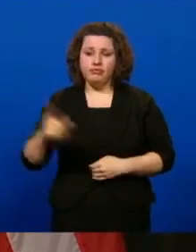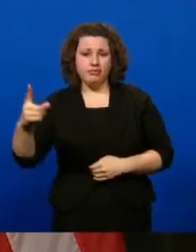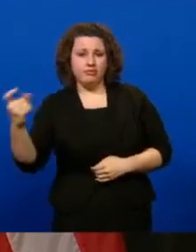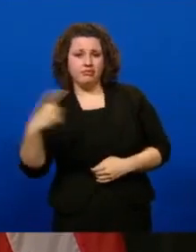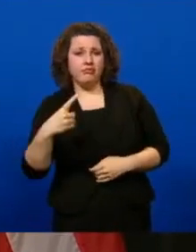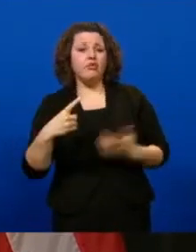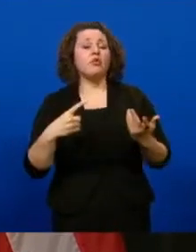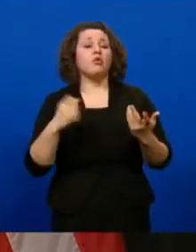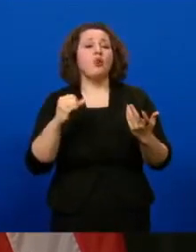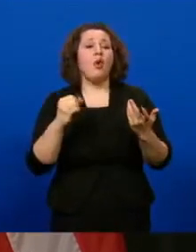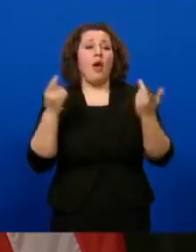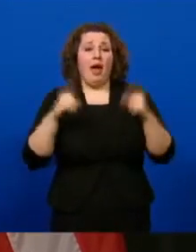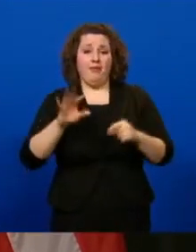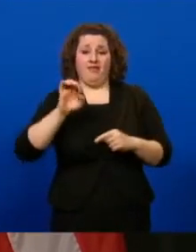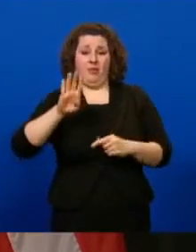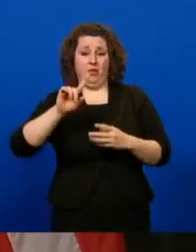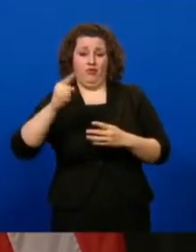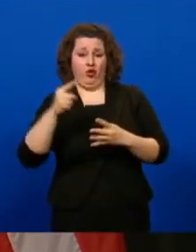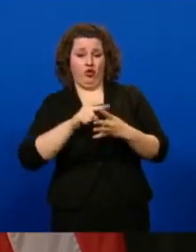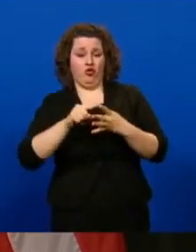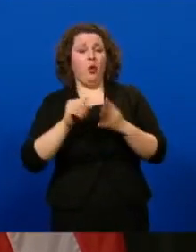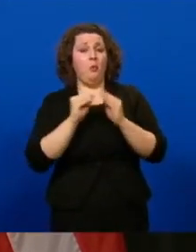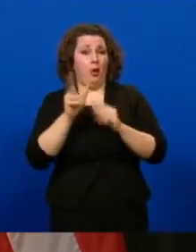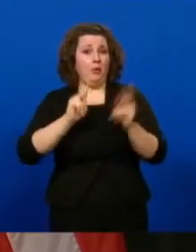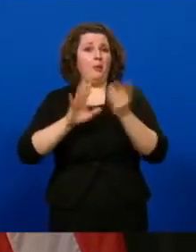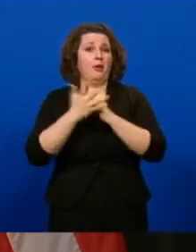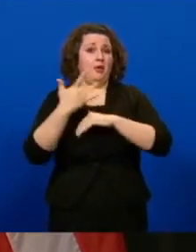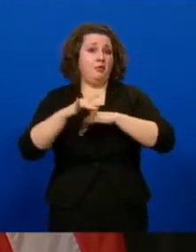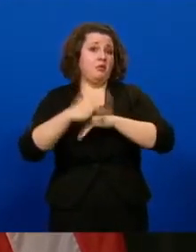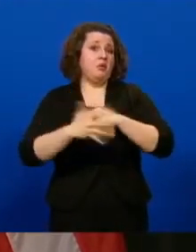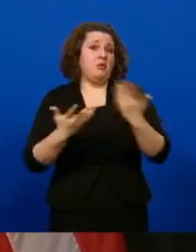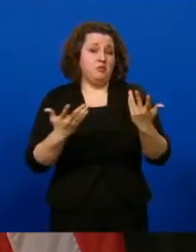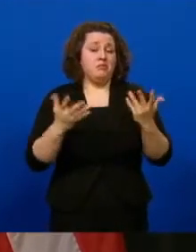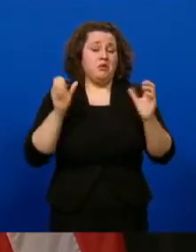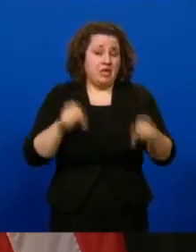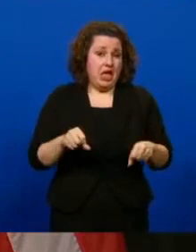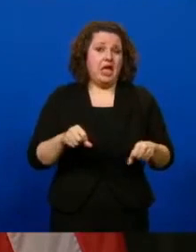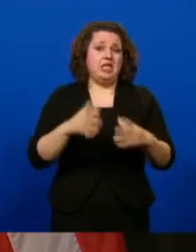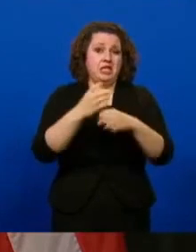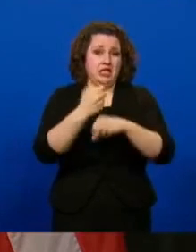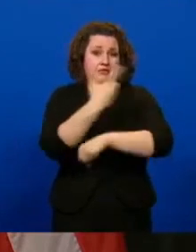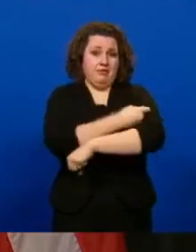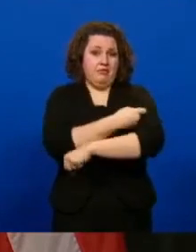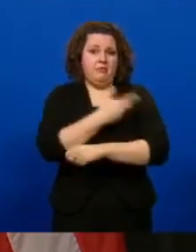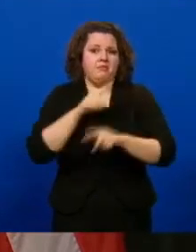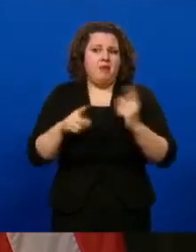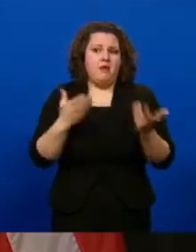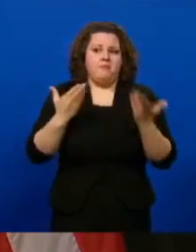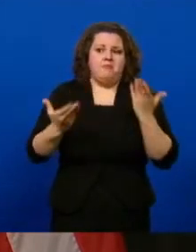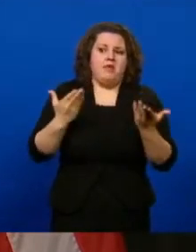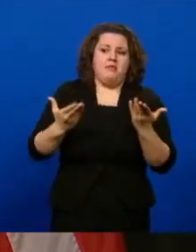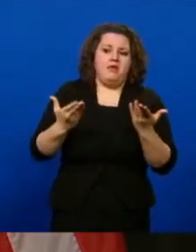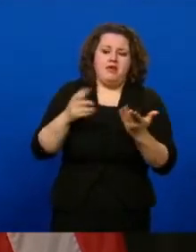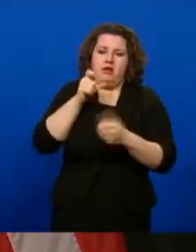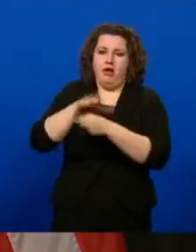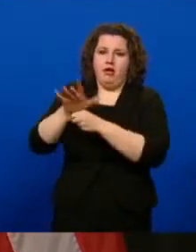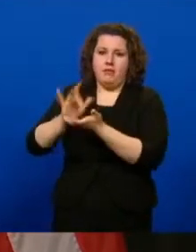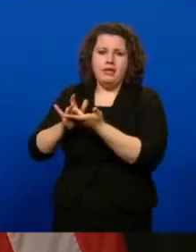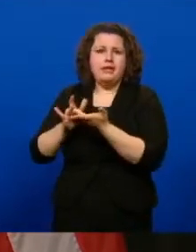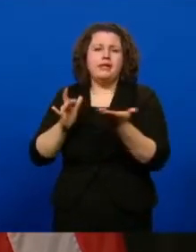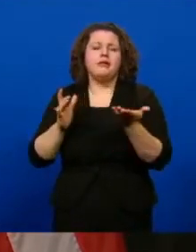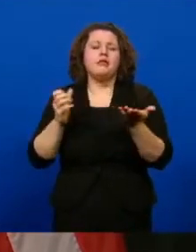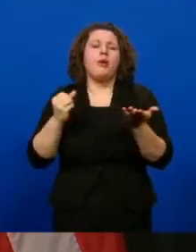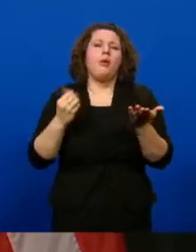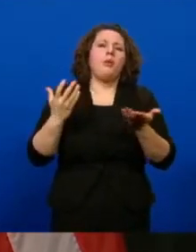when we get to February 1st and more people become eligible, but maybe there's, like you said, the supply might not yet meet it. How will Iowans